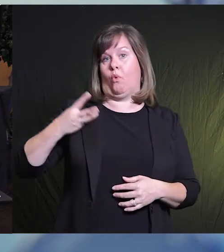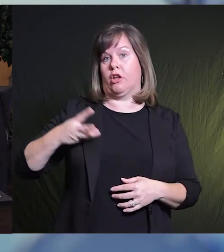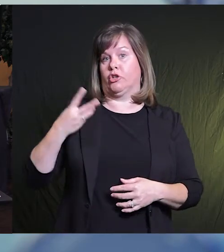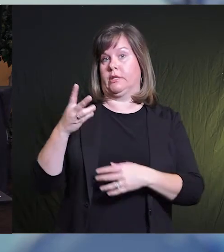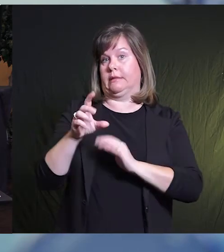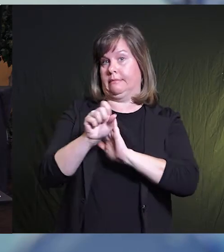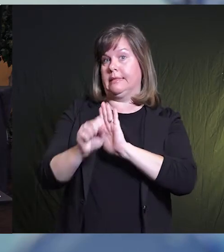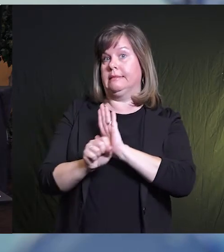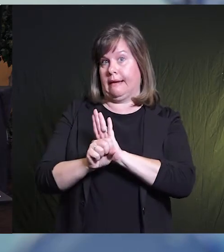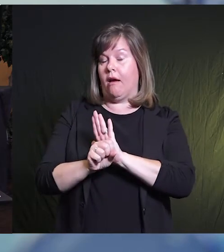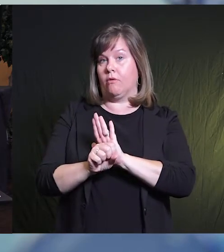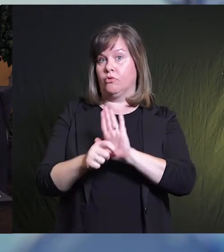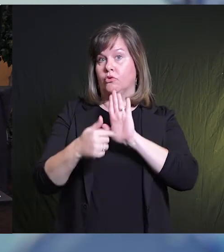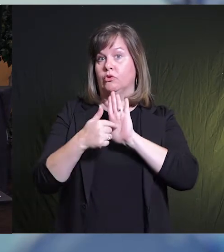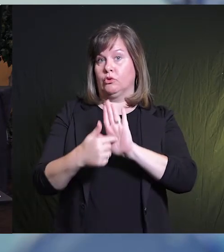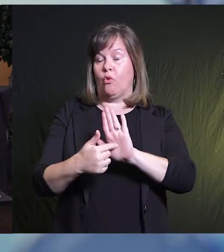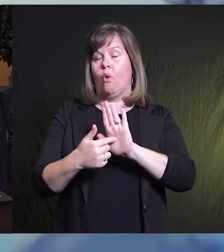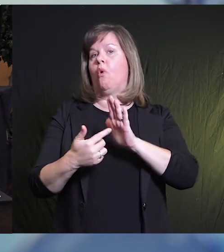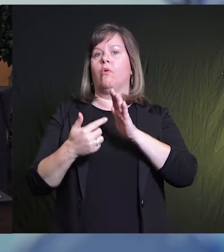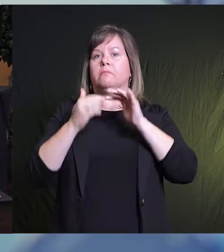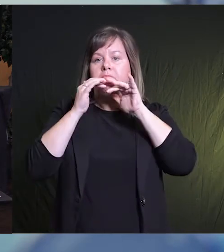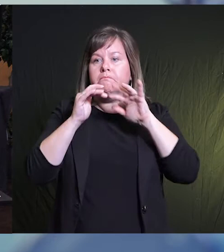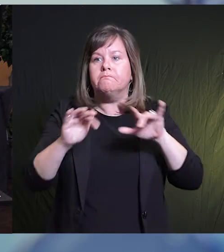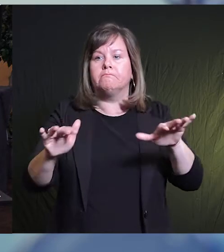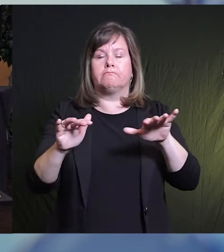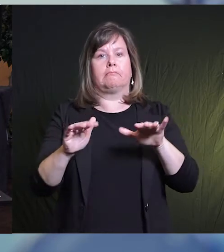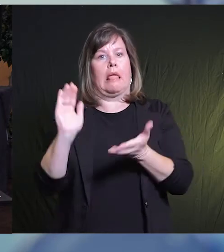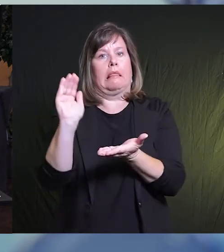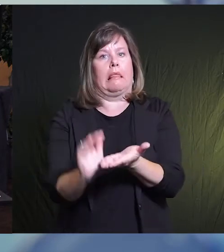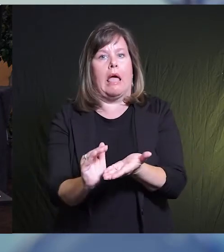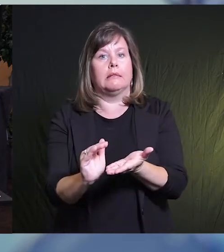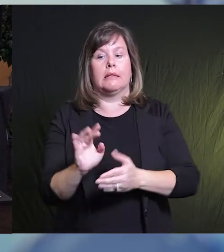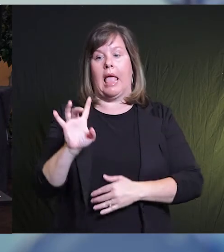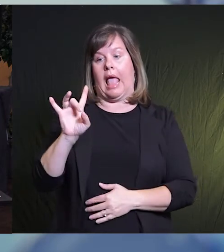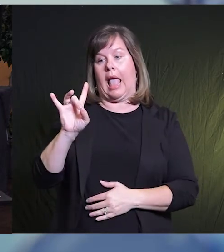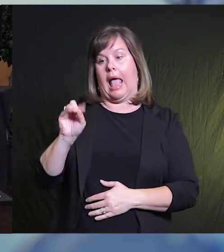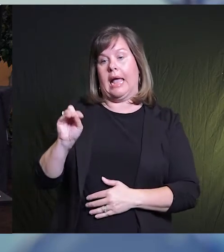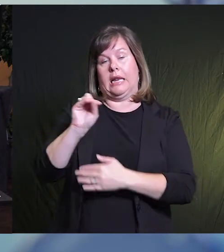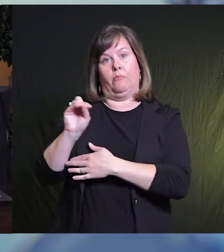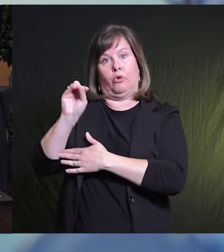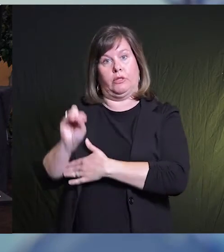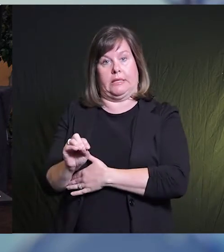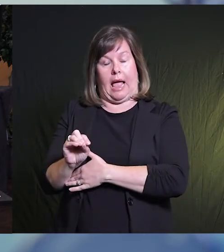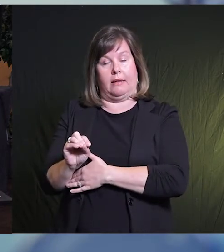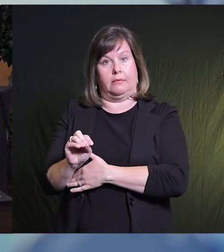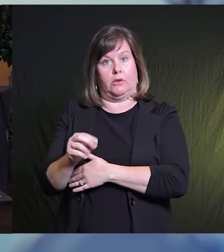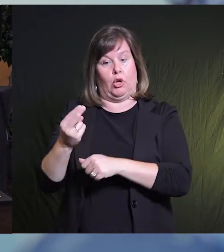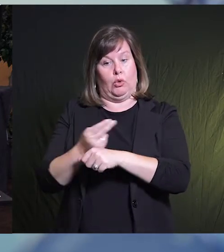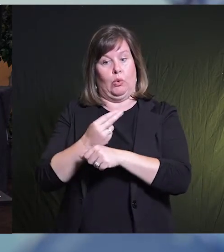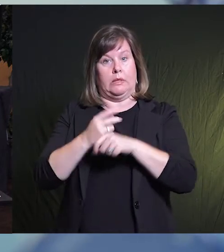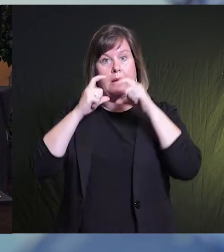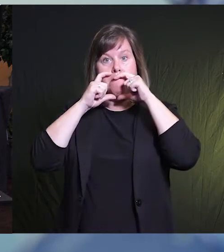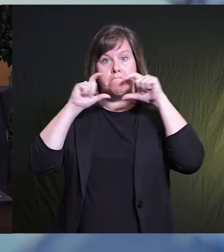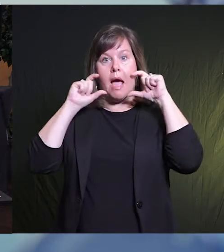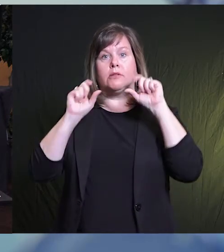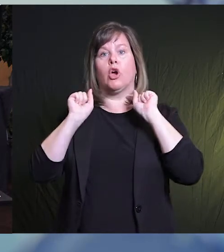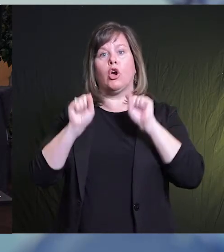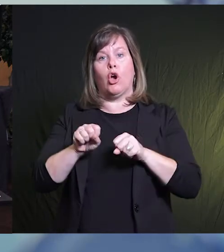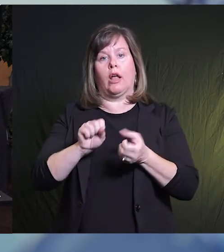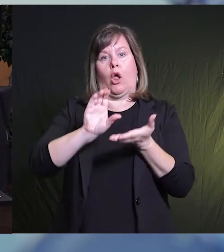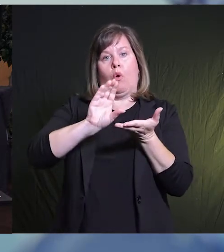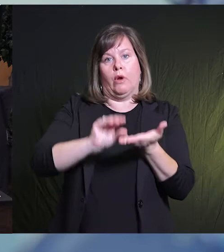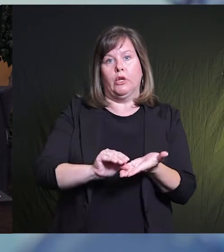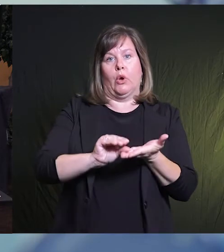Washington where baseline transmission is much less intense 80 percent adoption of such masks could reduce